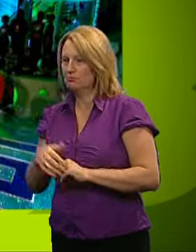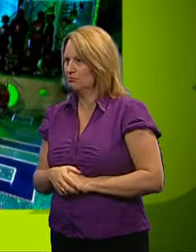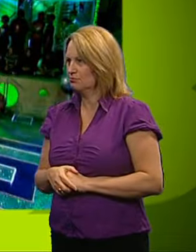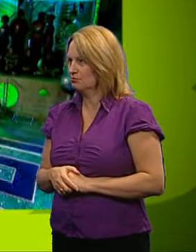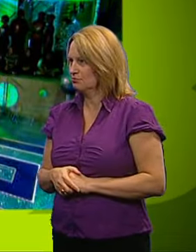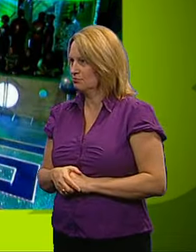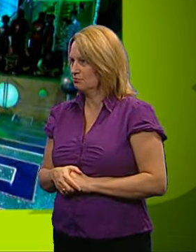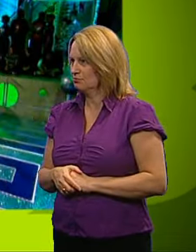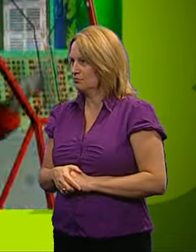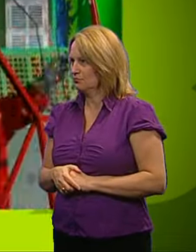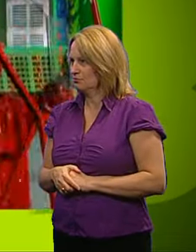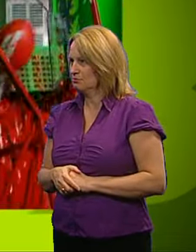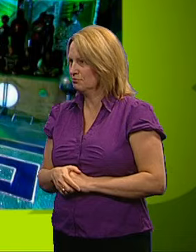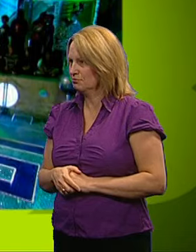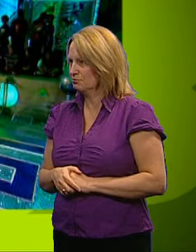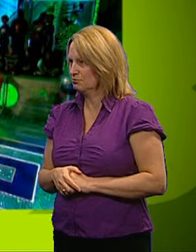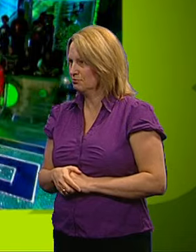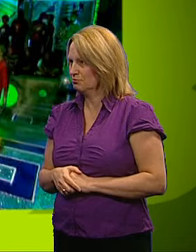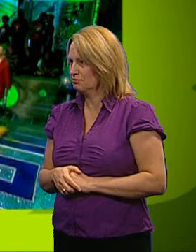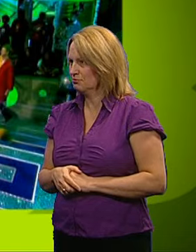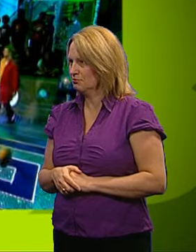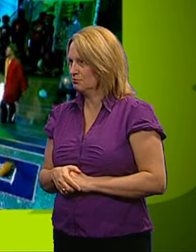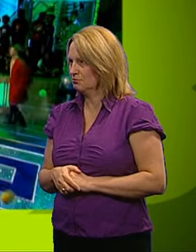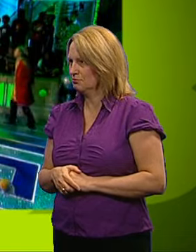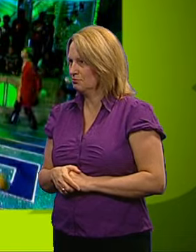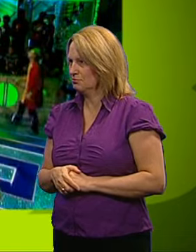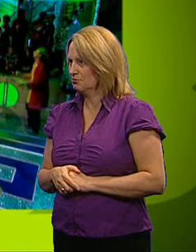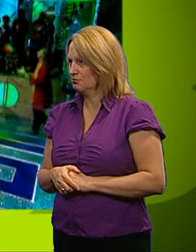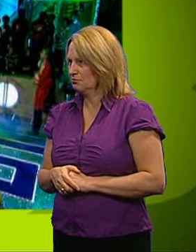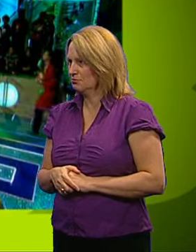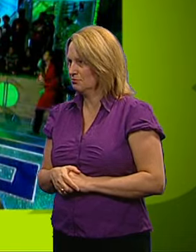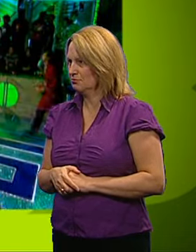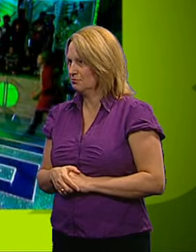And another. John the fireer for the yellows is like a machine out there.